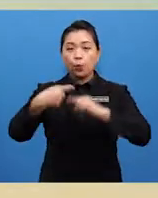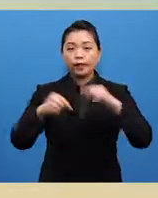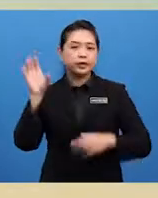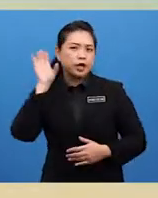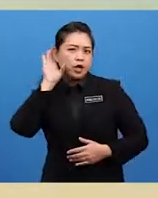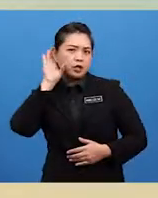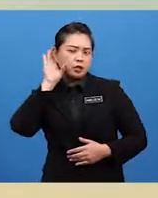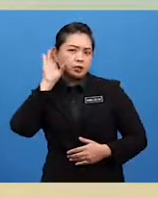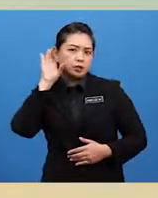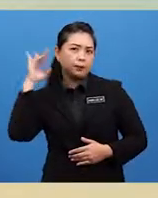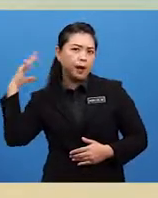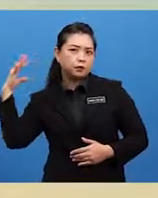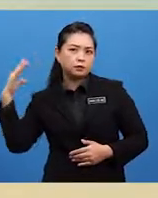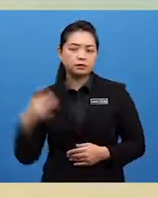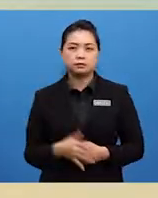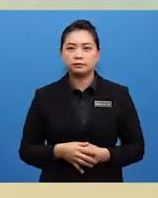blast.